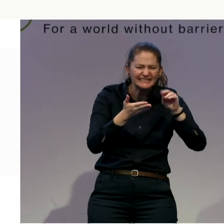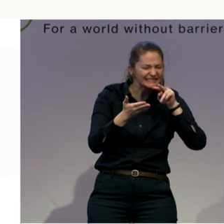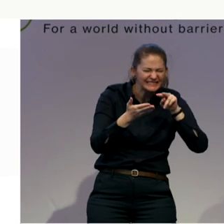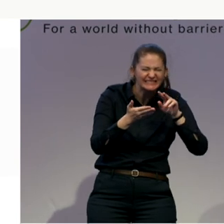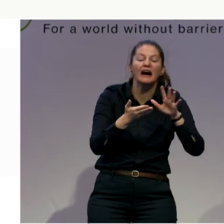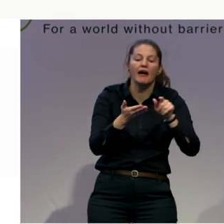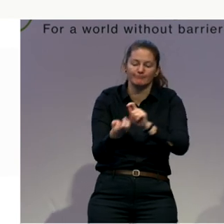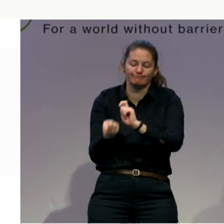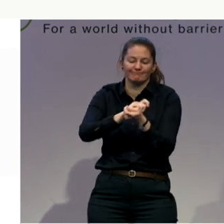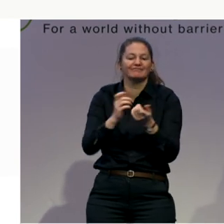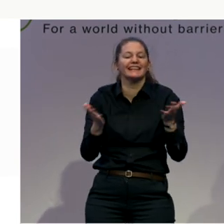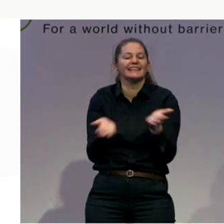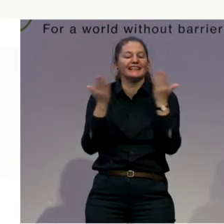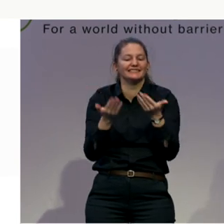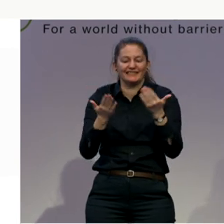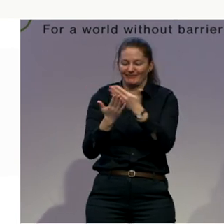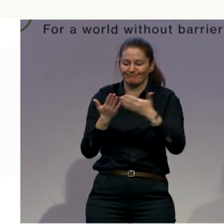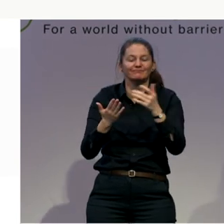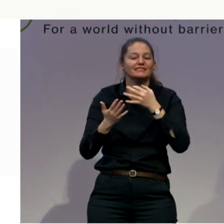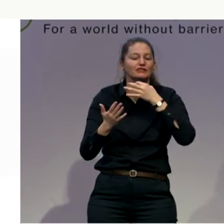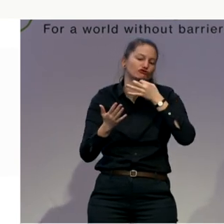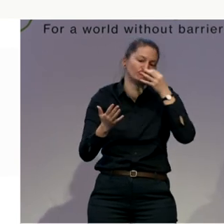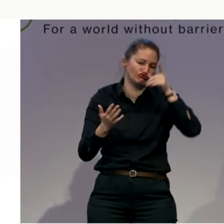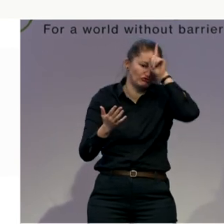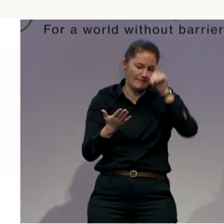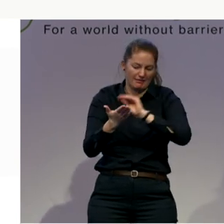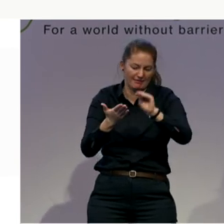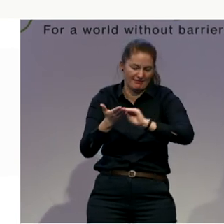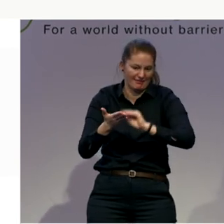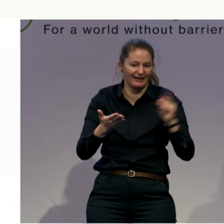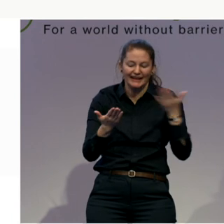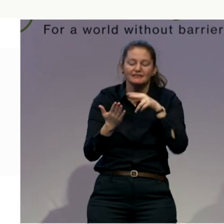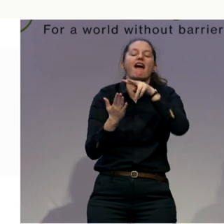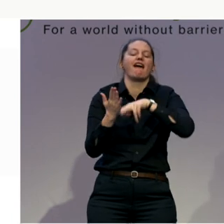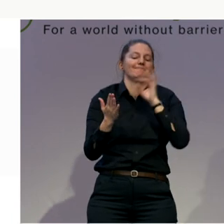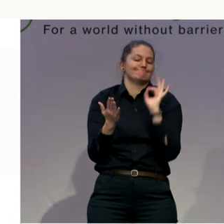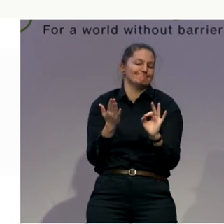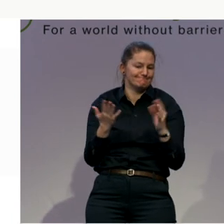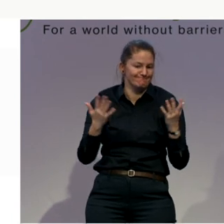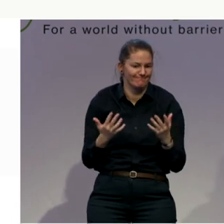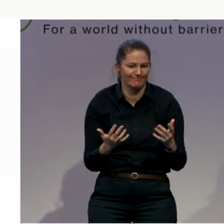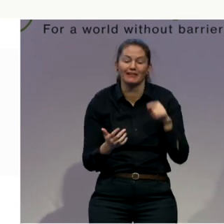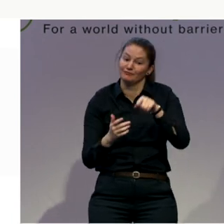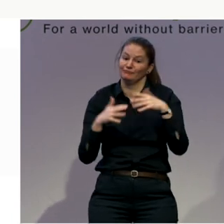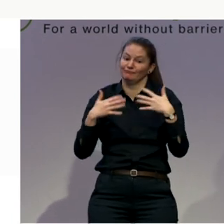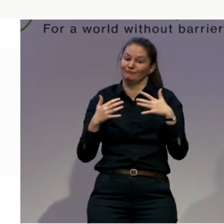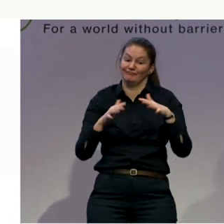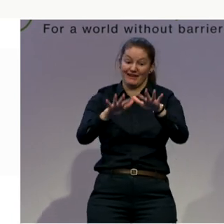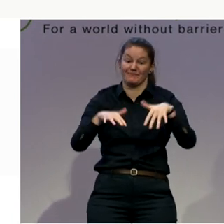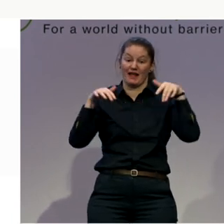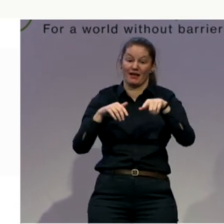This is just to give you an idea of what parliaments can do to support people with disabilities and have